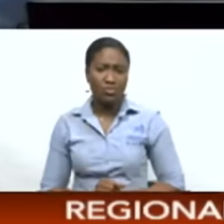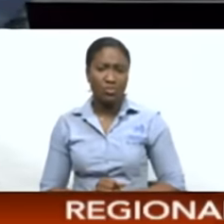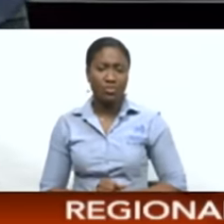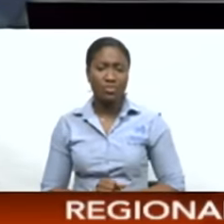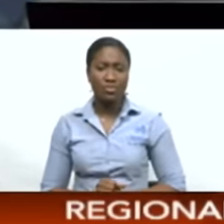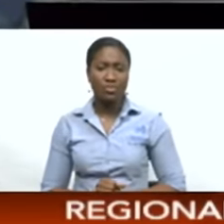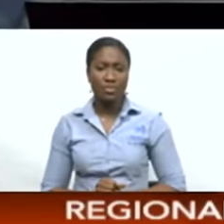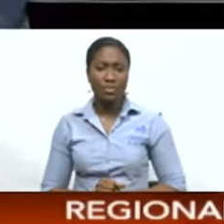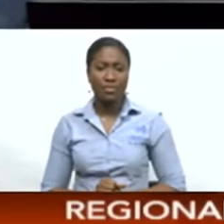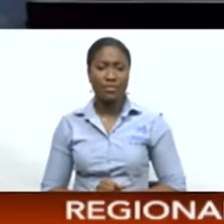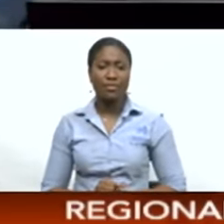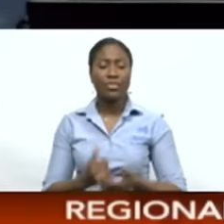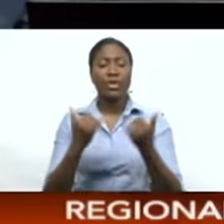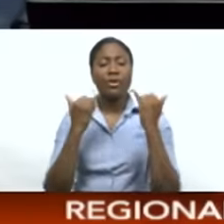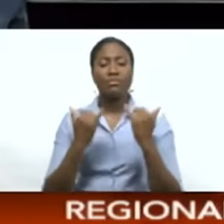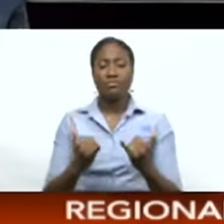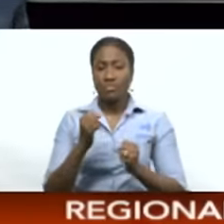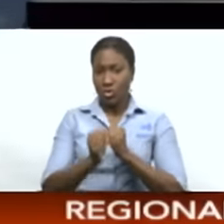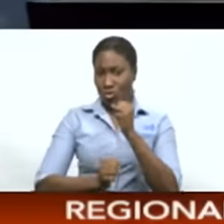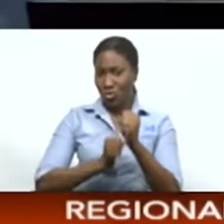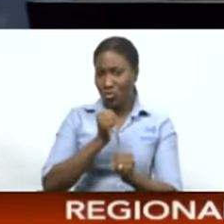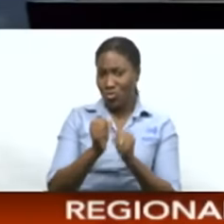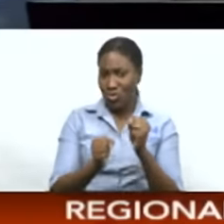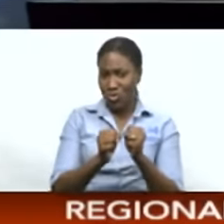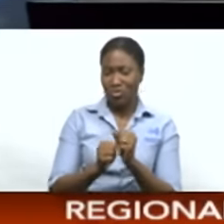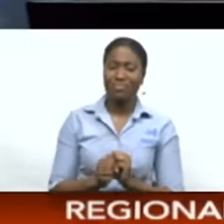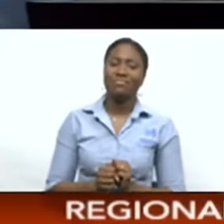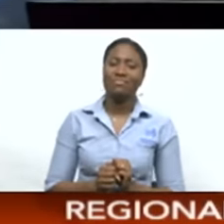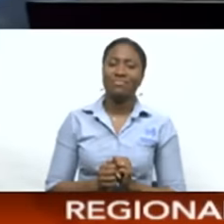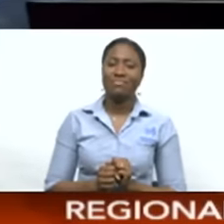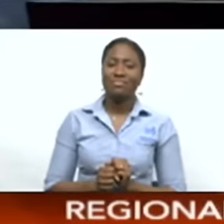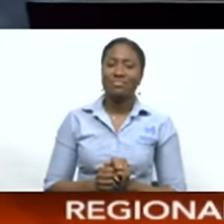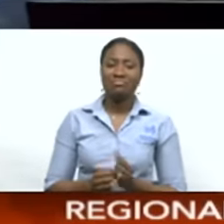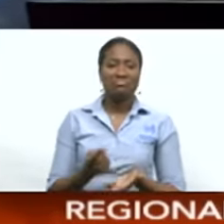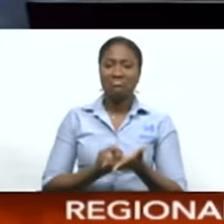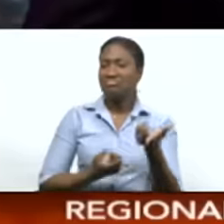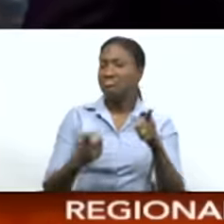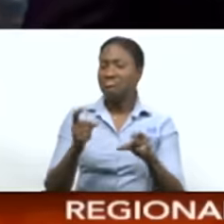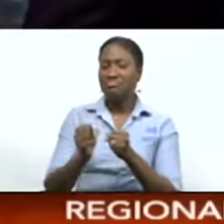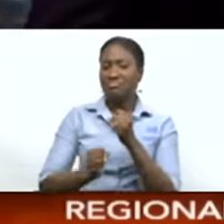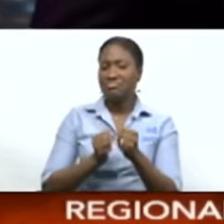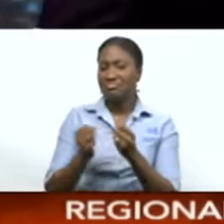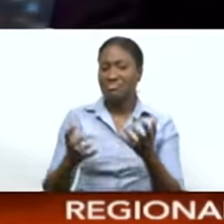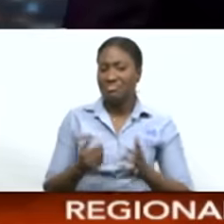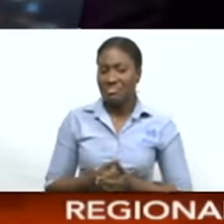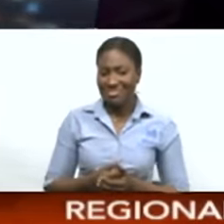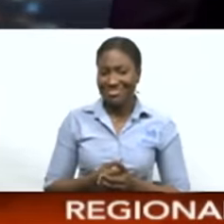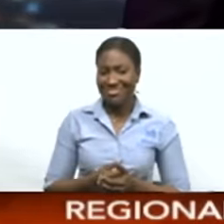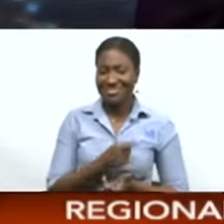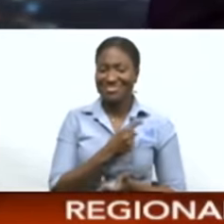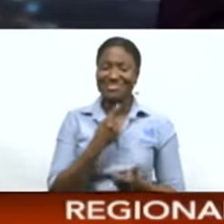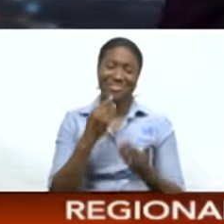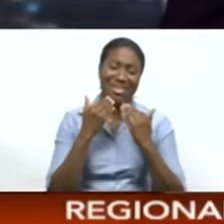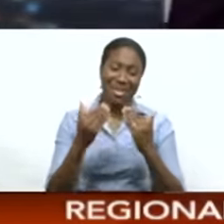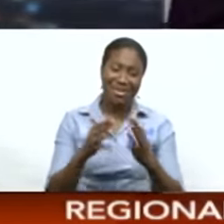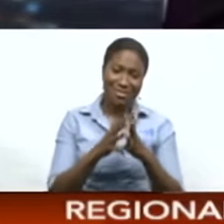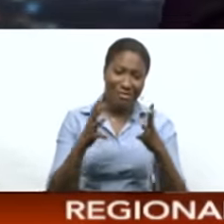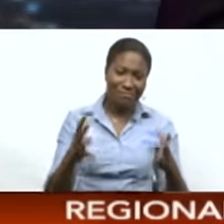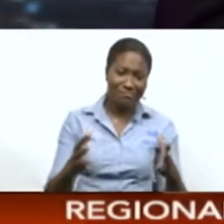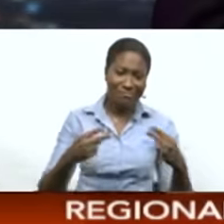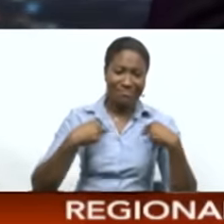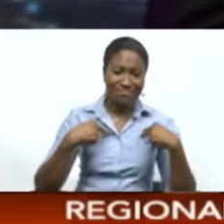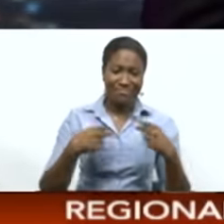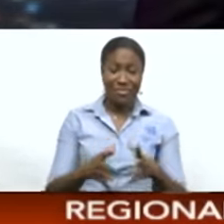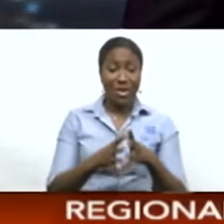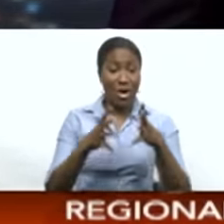Okay, it's time for sport, and Jassy joins us now. Jassy, what's happening in your world? Thank you very much, Kijan. Well, we have some